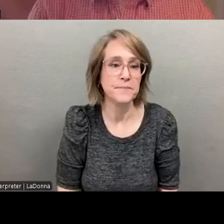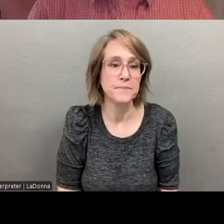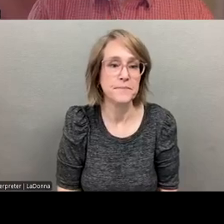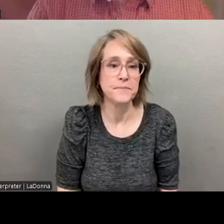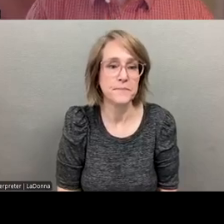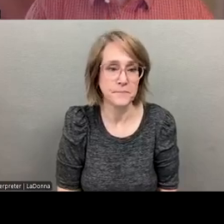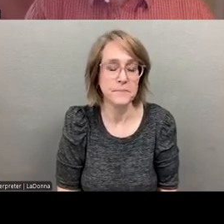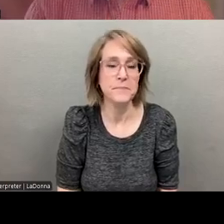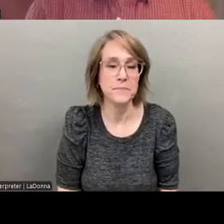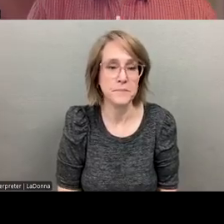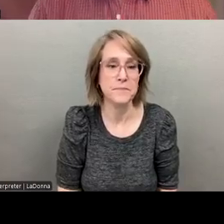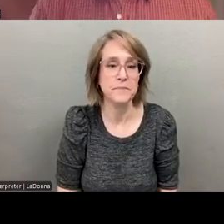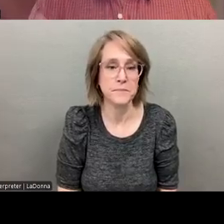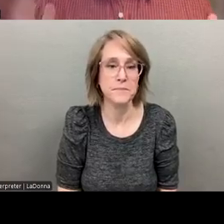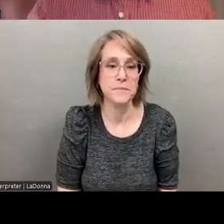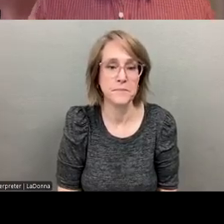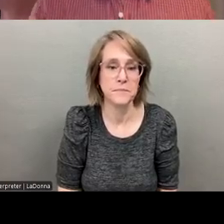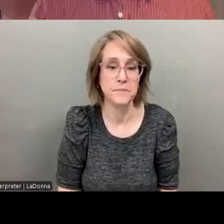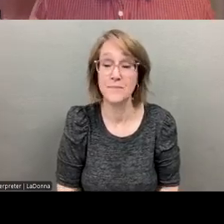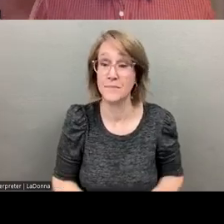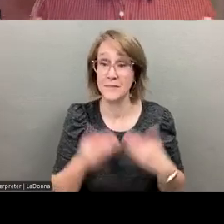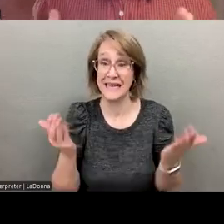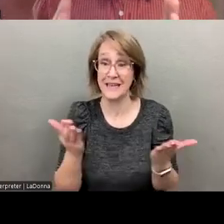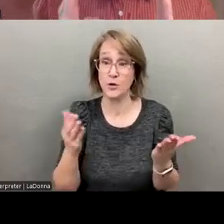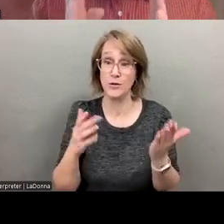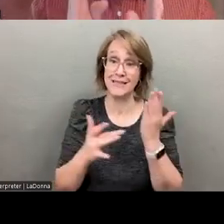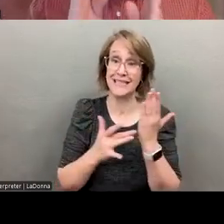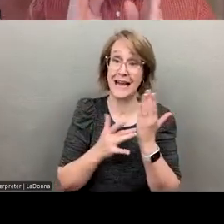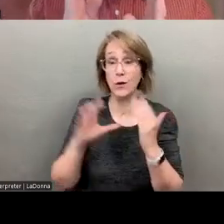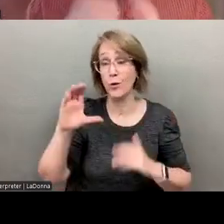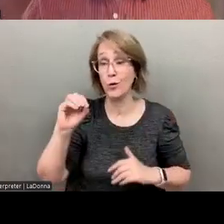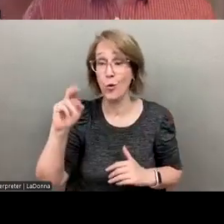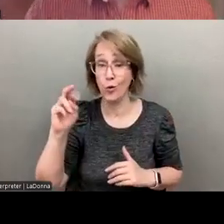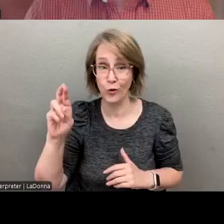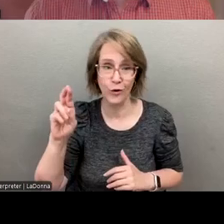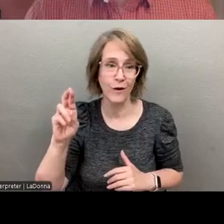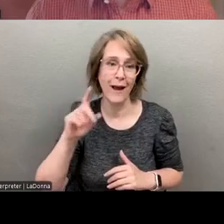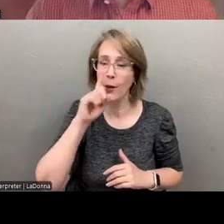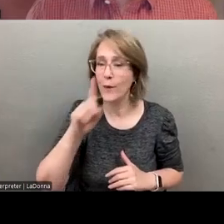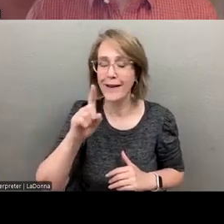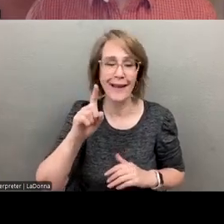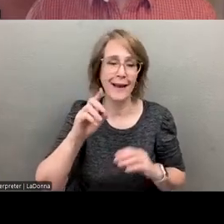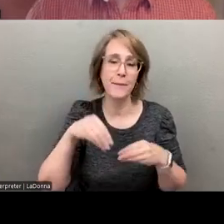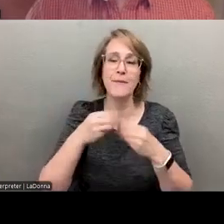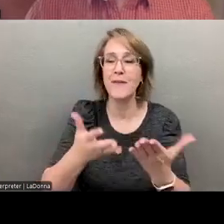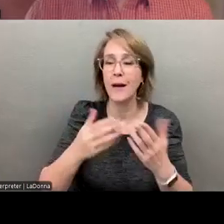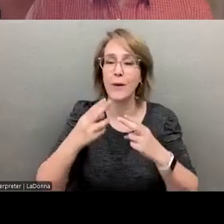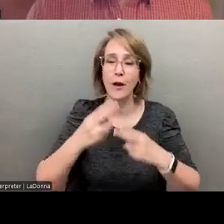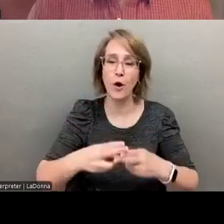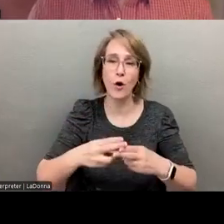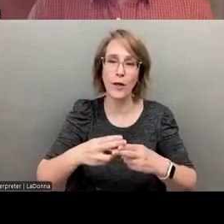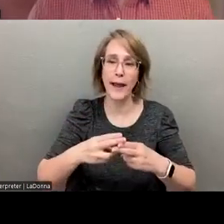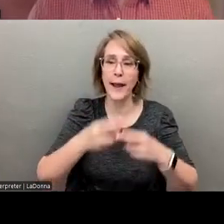Next slide. Um, so here on tech corner, I, I give you just really almost kind of sound bites around AI,